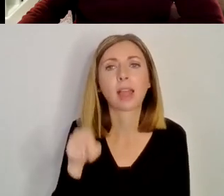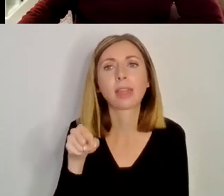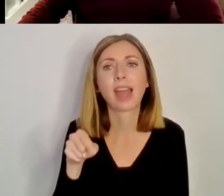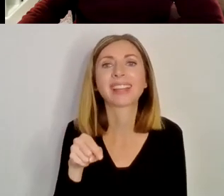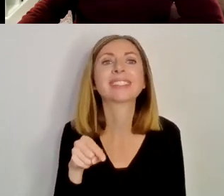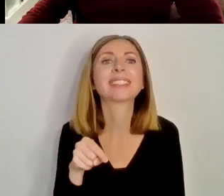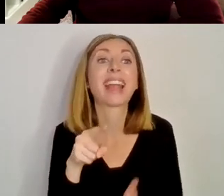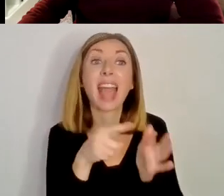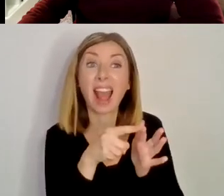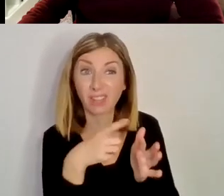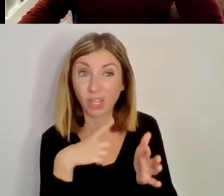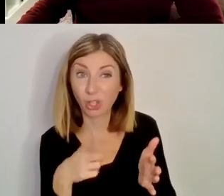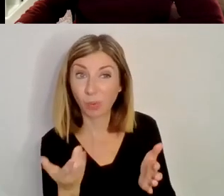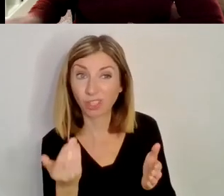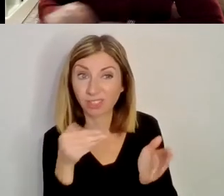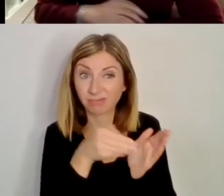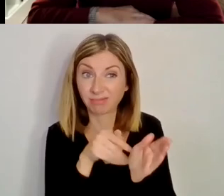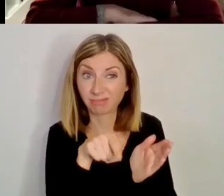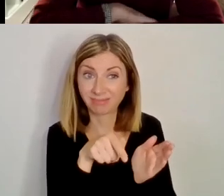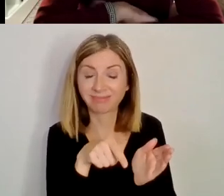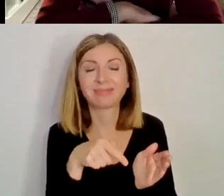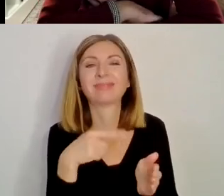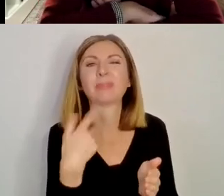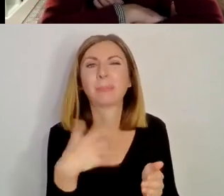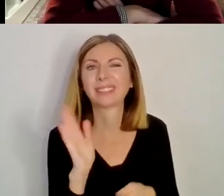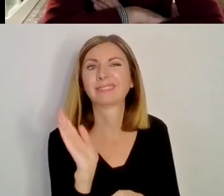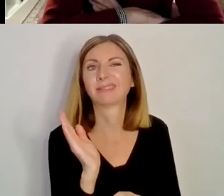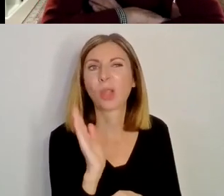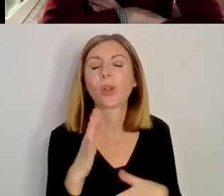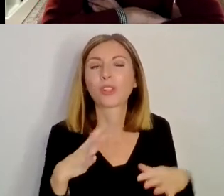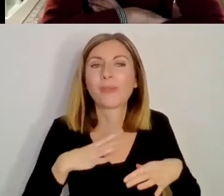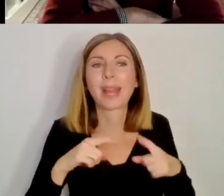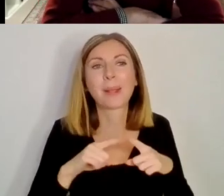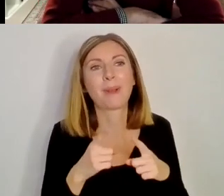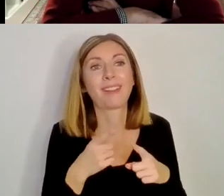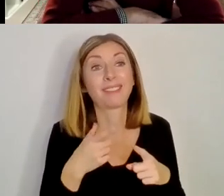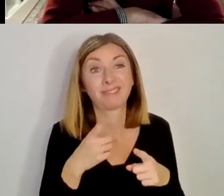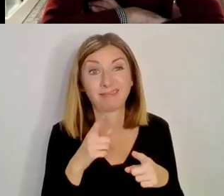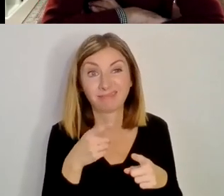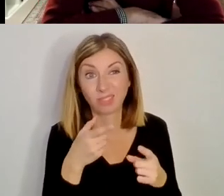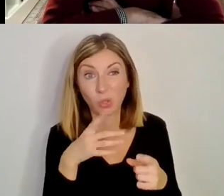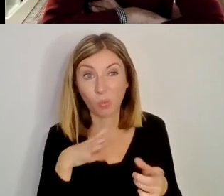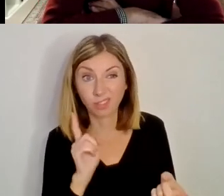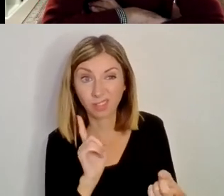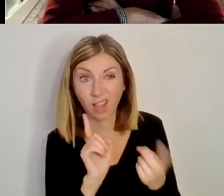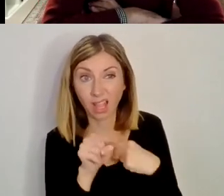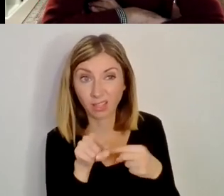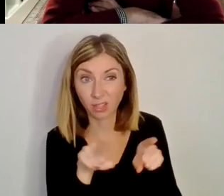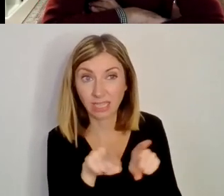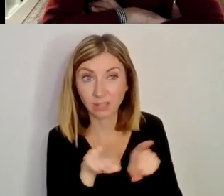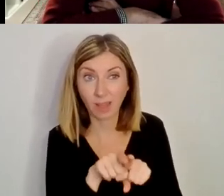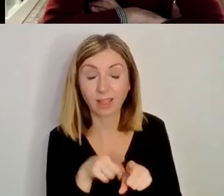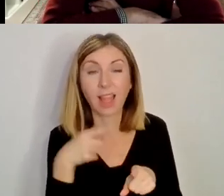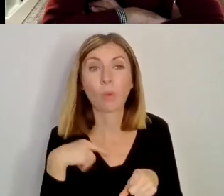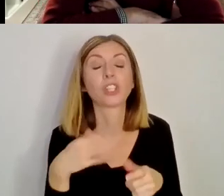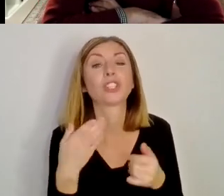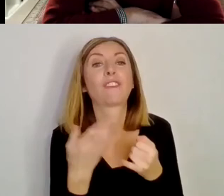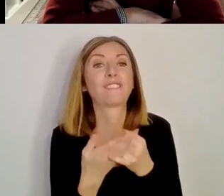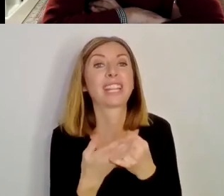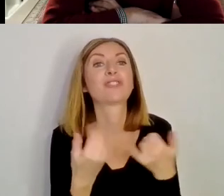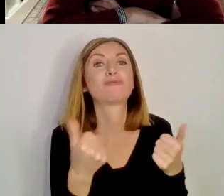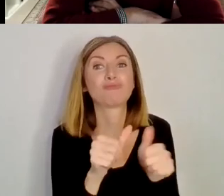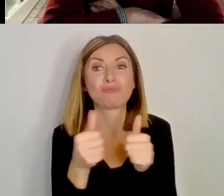let you come in, because I'm conscious that although you've given a talk and you answered, um, because I'm just going to finish up with giving everybody, you know, um, I just would like to get